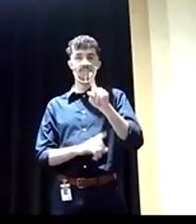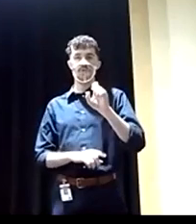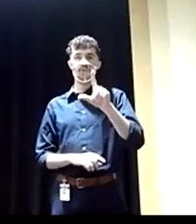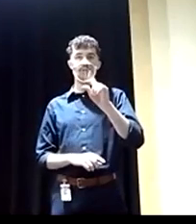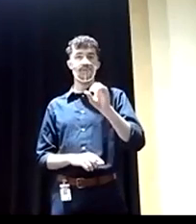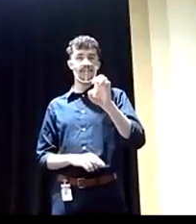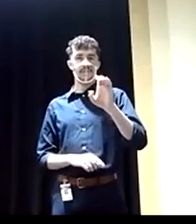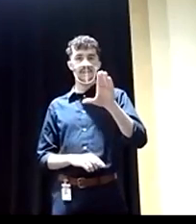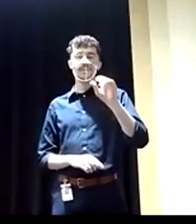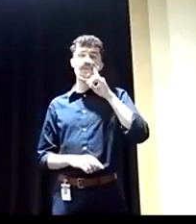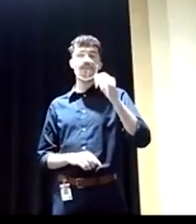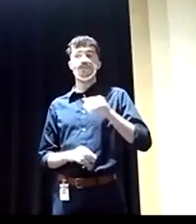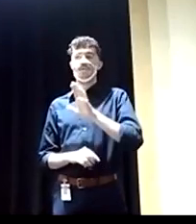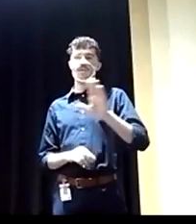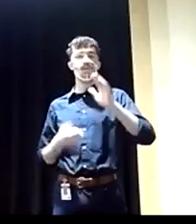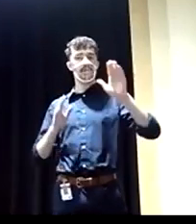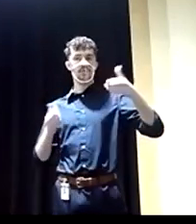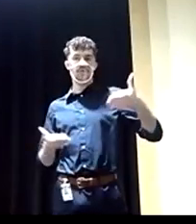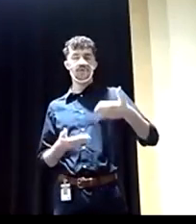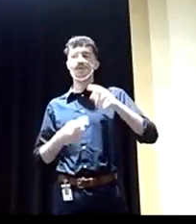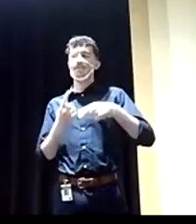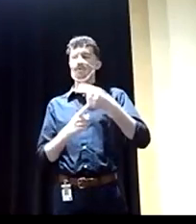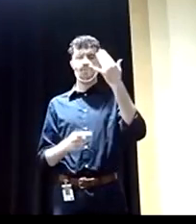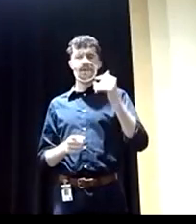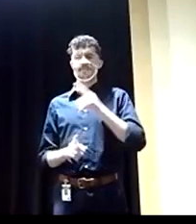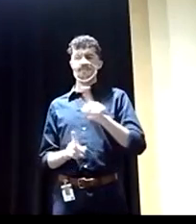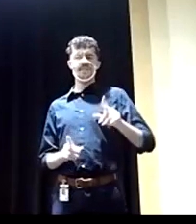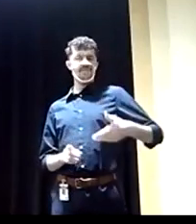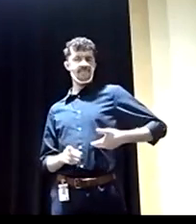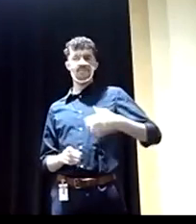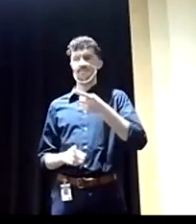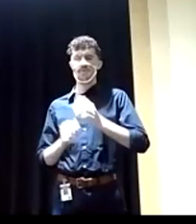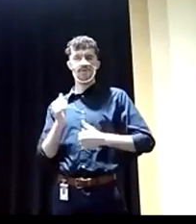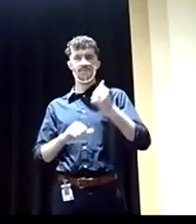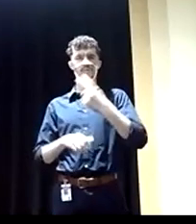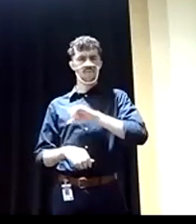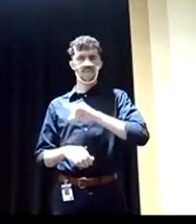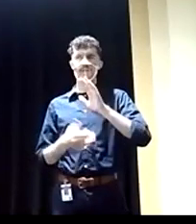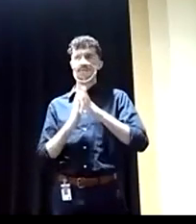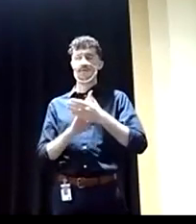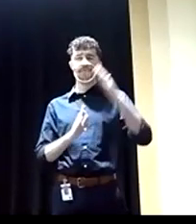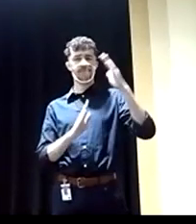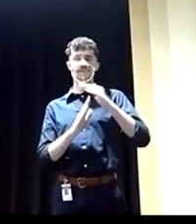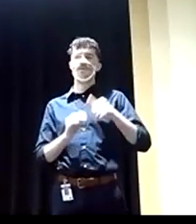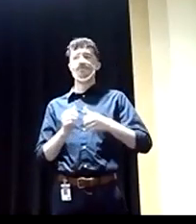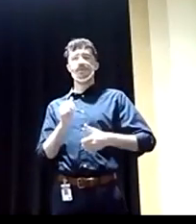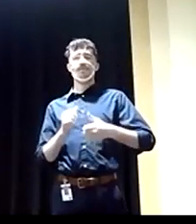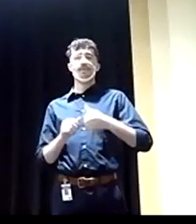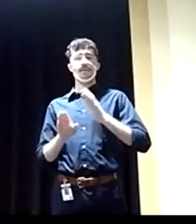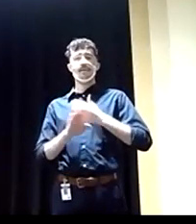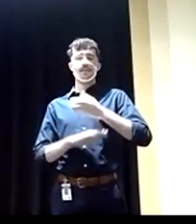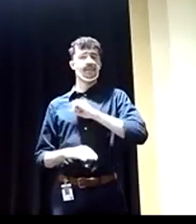seconds to give an introduction as to why they feel they are most qualified to be the next Senator of Pennsylvania.